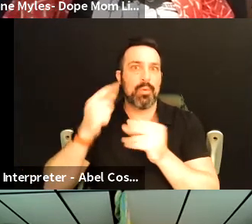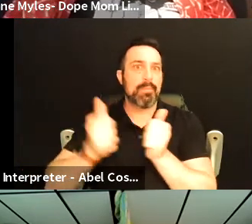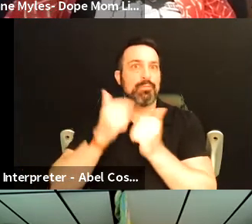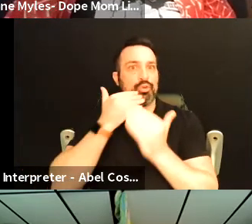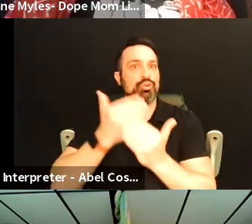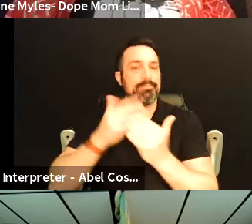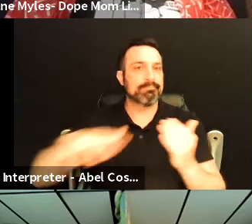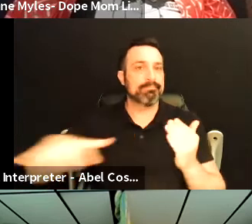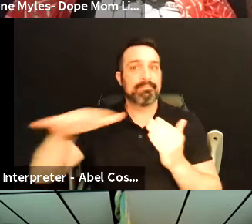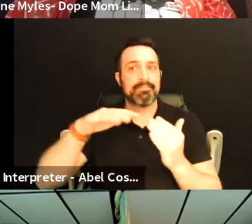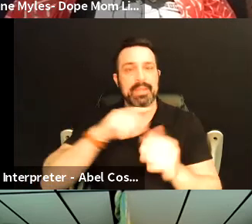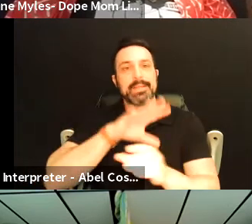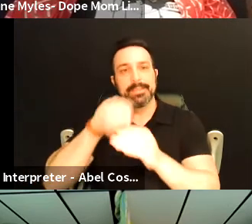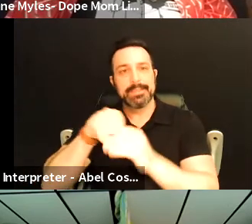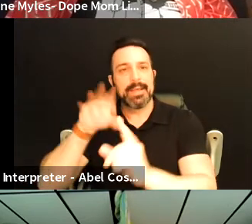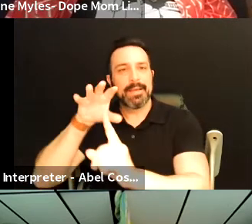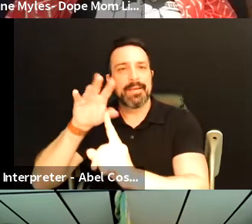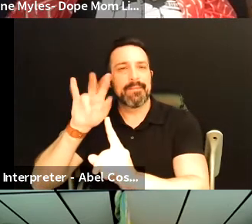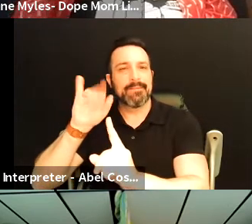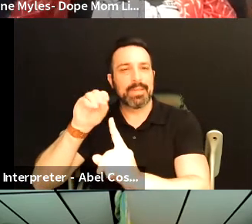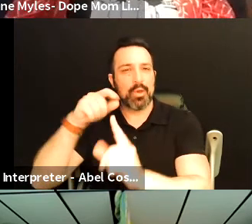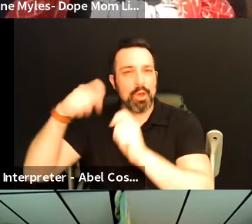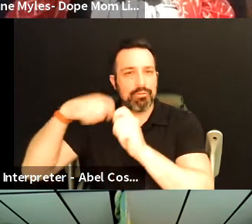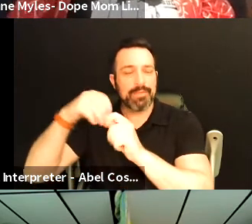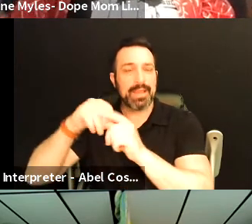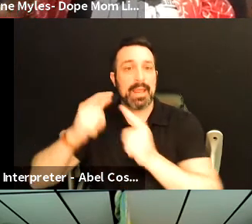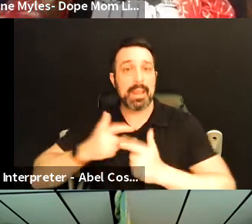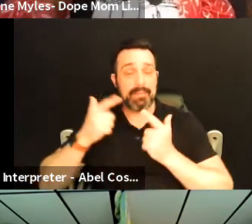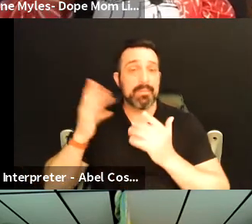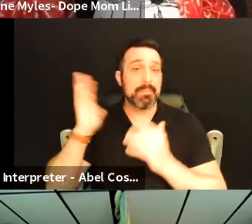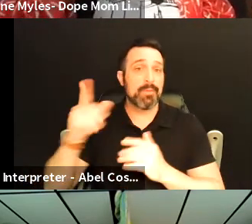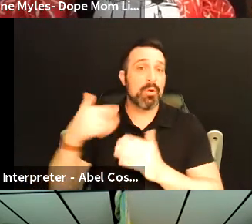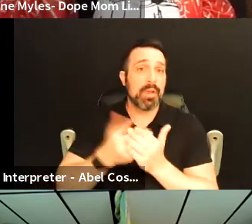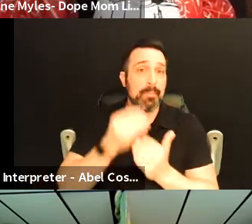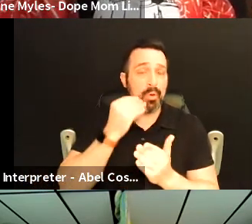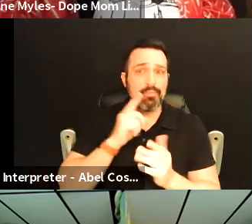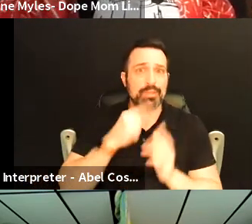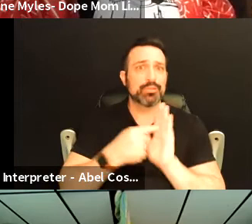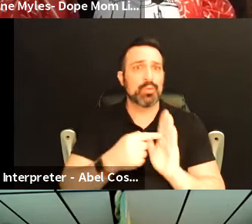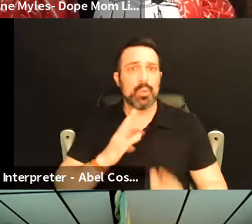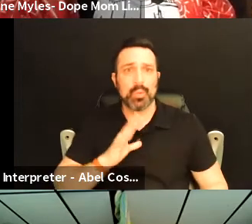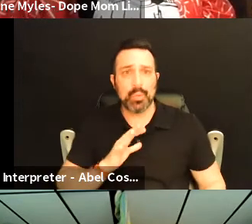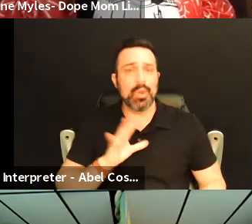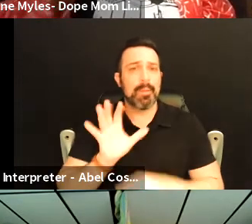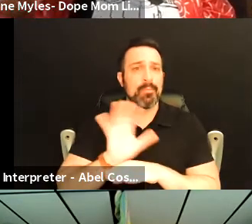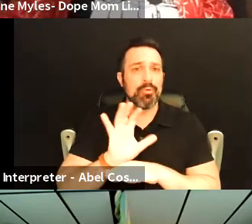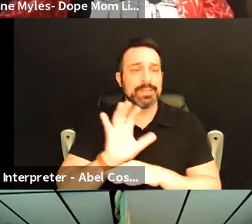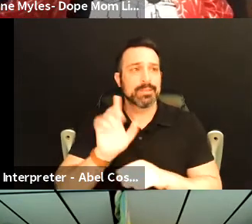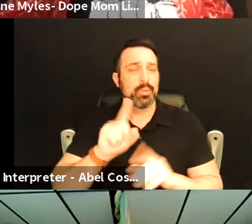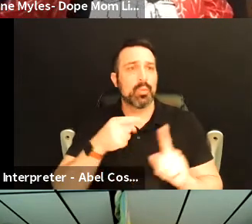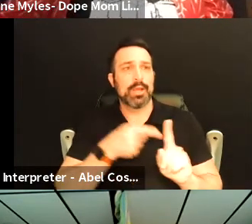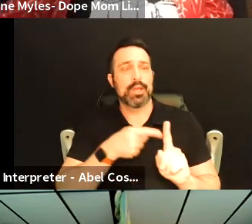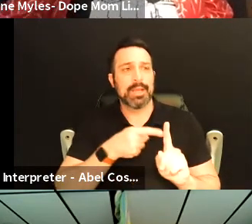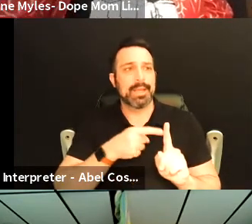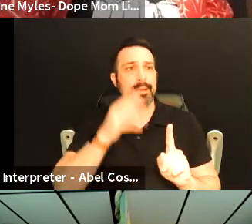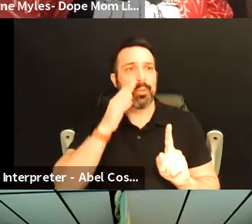got into videography um later in life and he used to come home and shows these really cool uh movies of where he would um